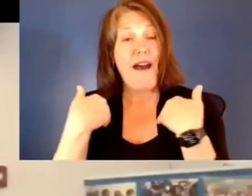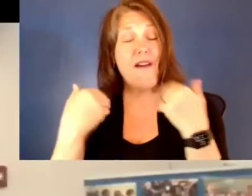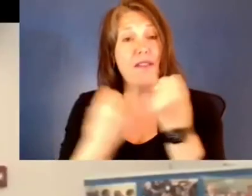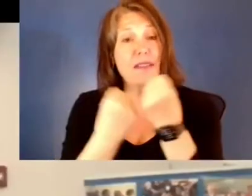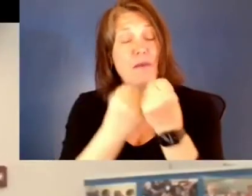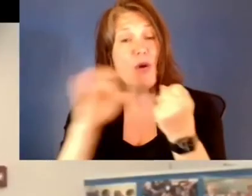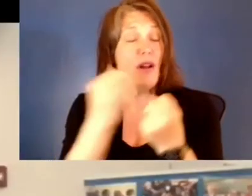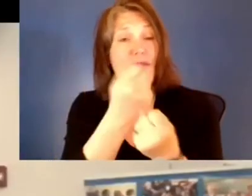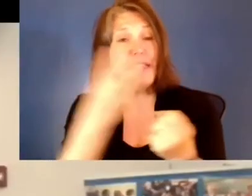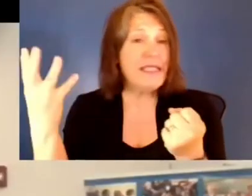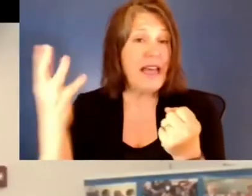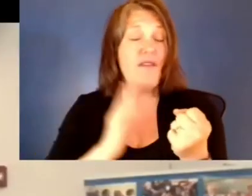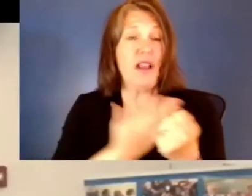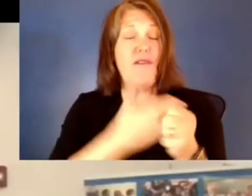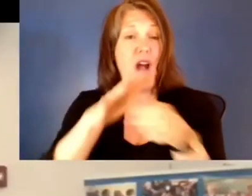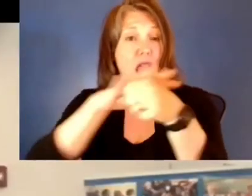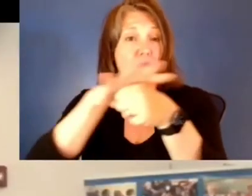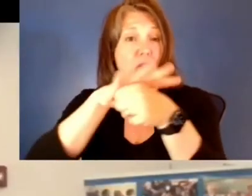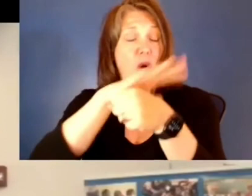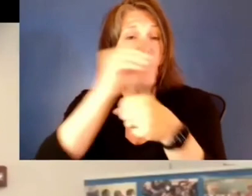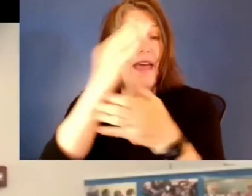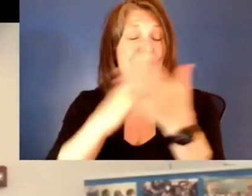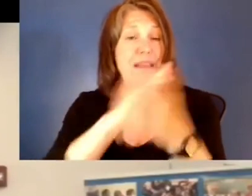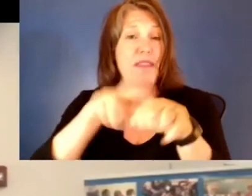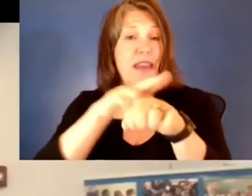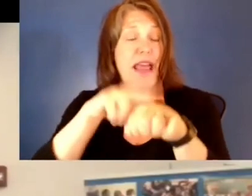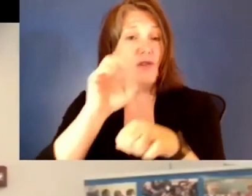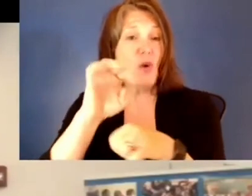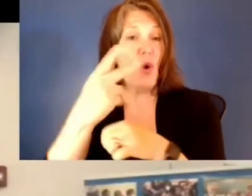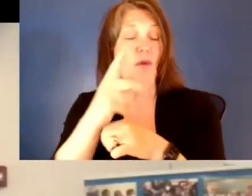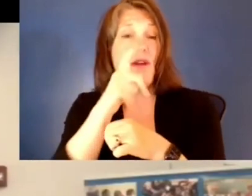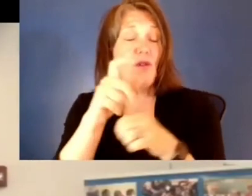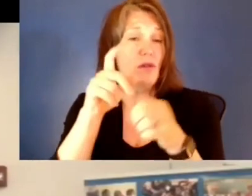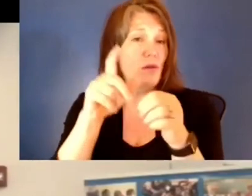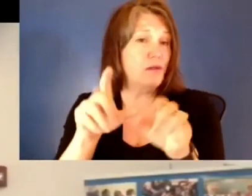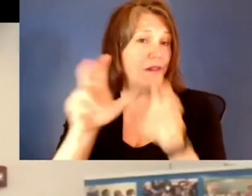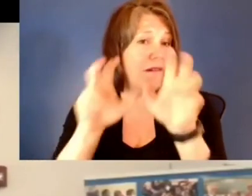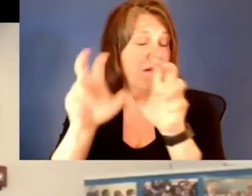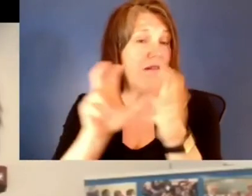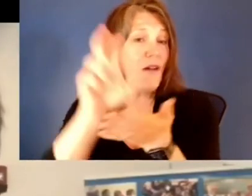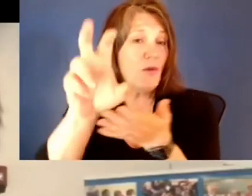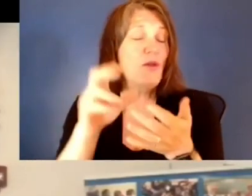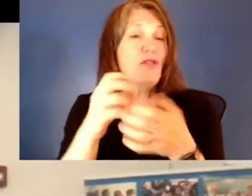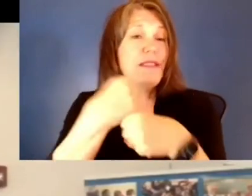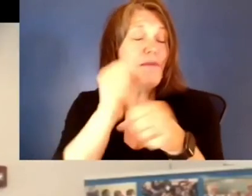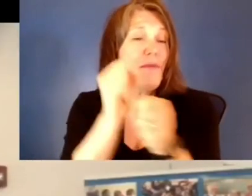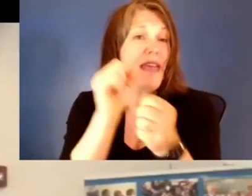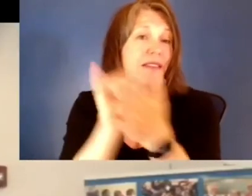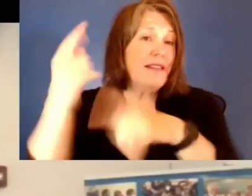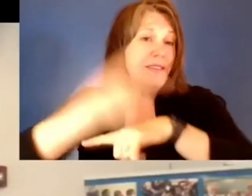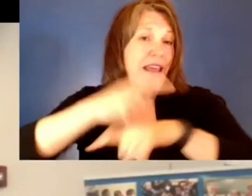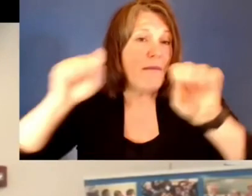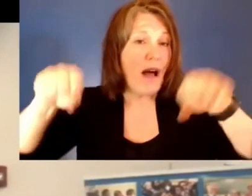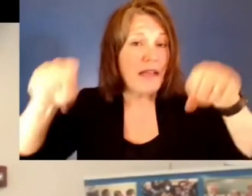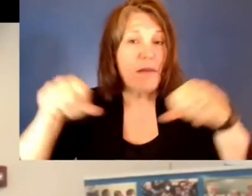local and some of the national corporations whose contributions also make this day possible. Carlson